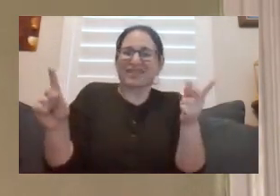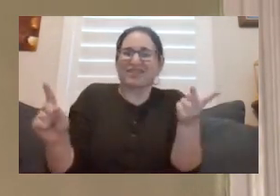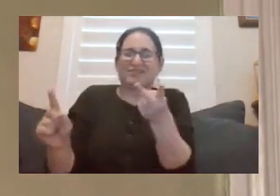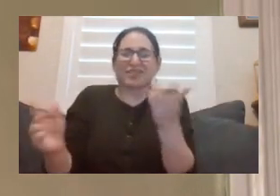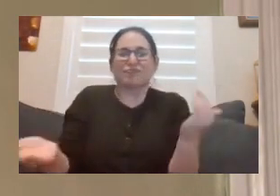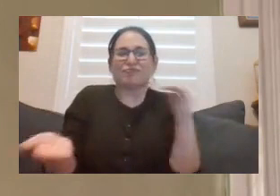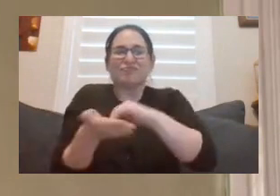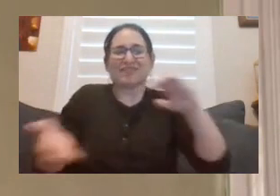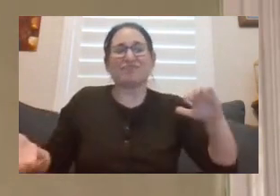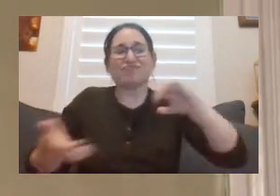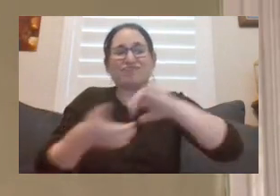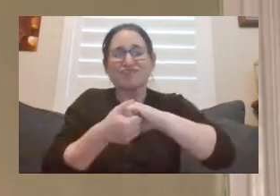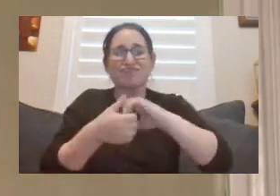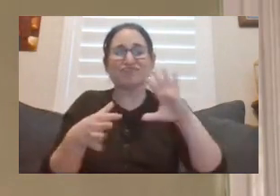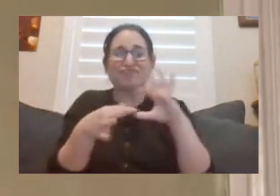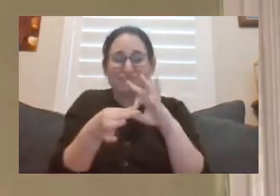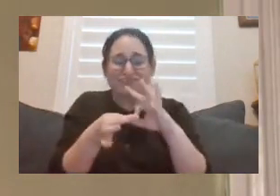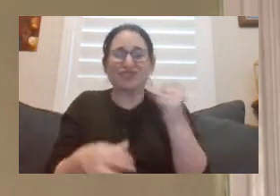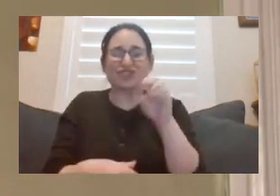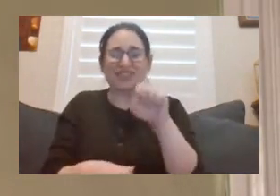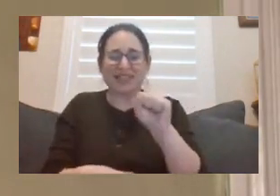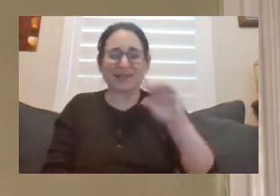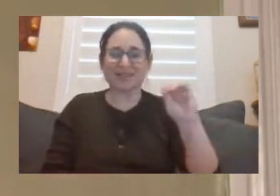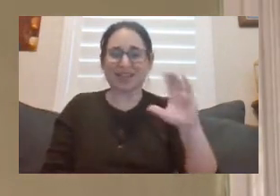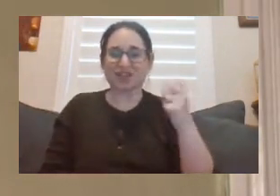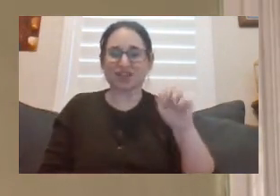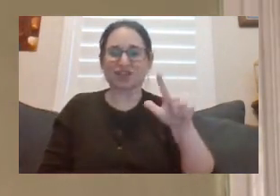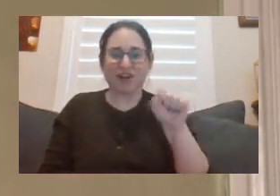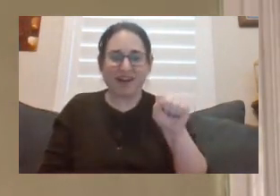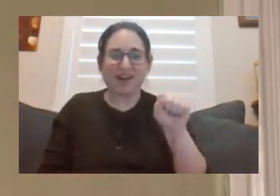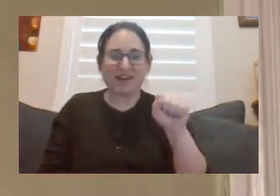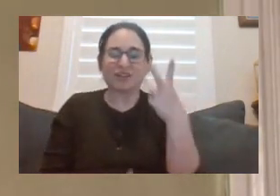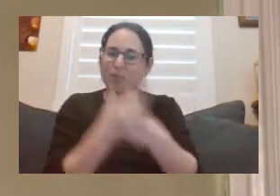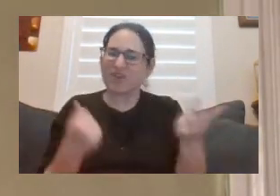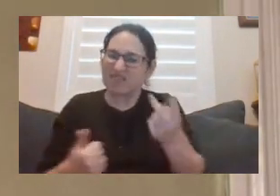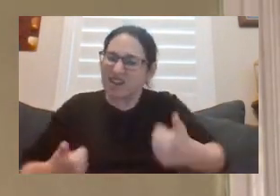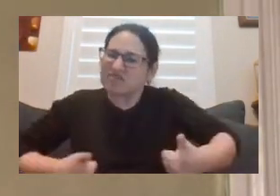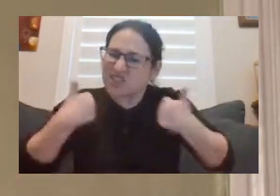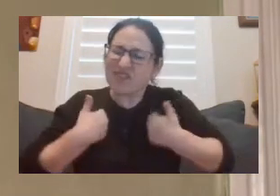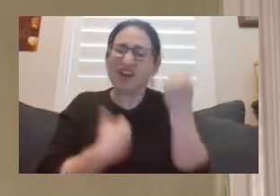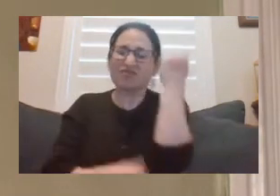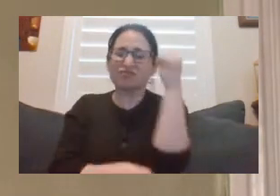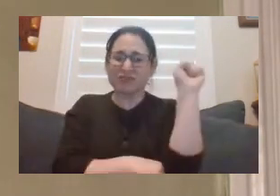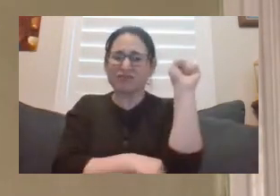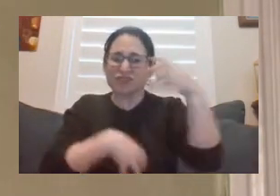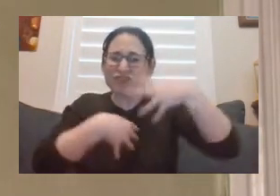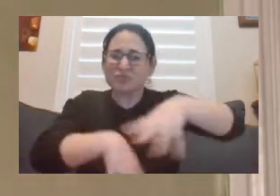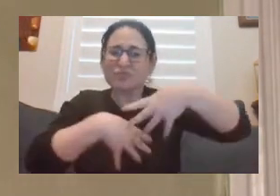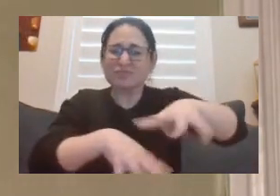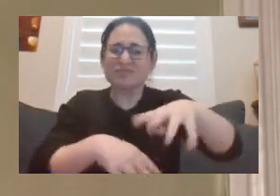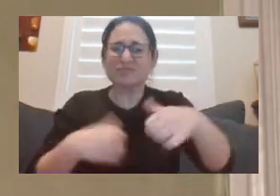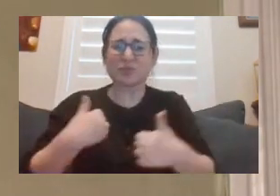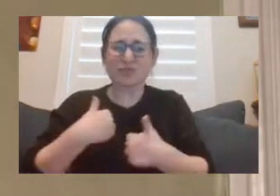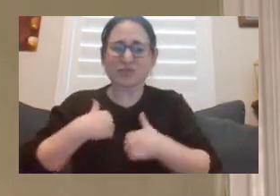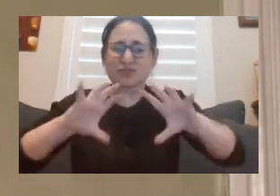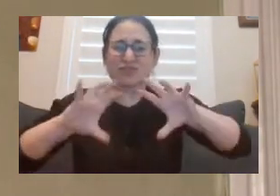Charles Wilson Peale and his brother James Peale both survived the Revolutionary War and went on to become accomplished artists. But imagine